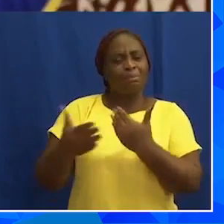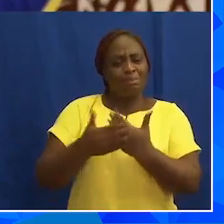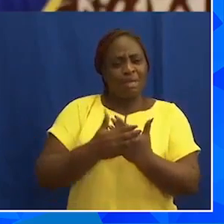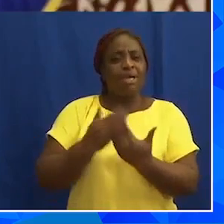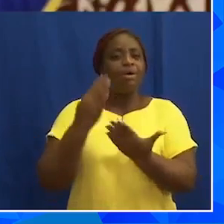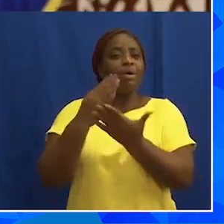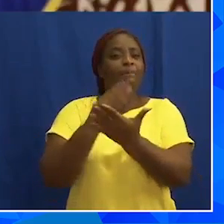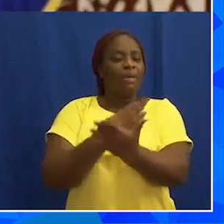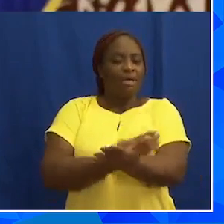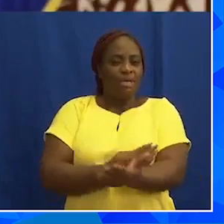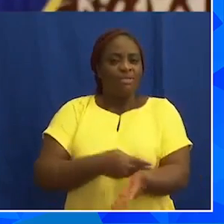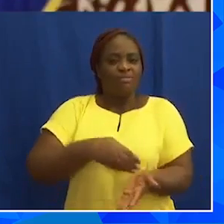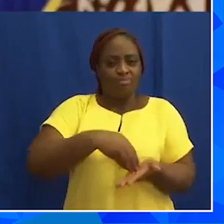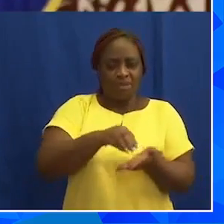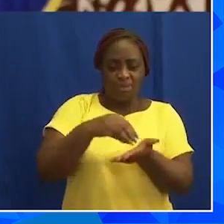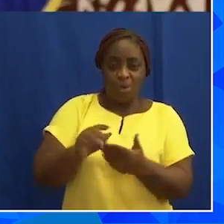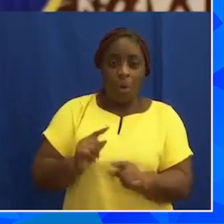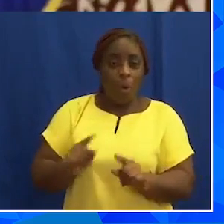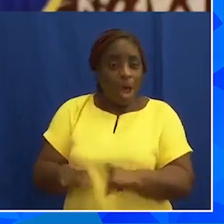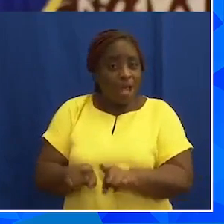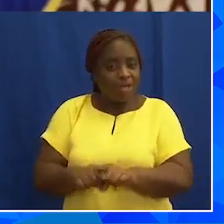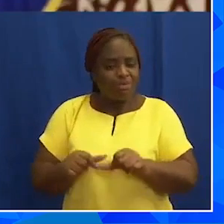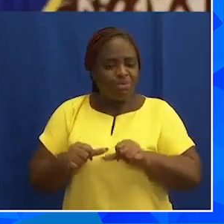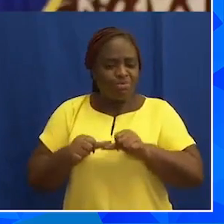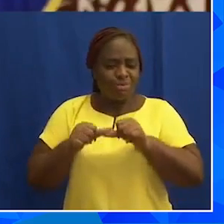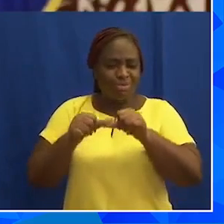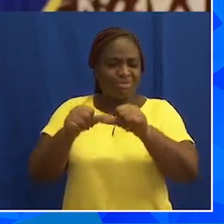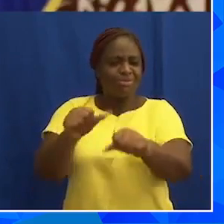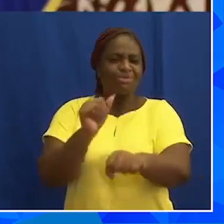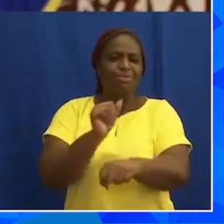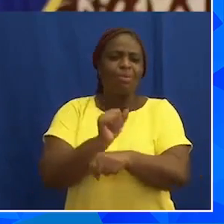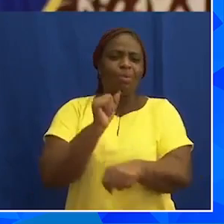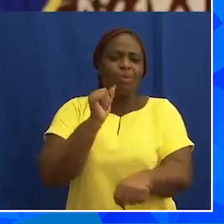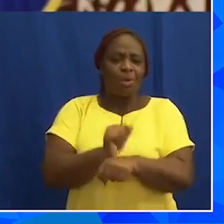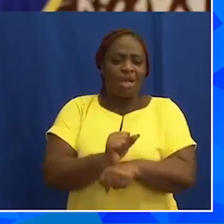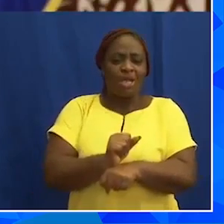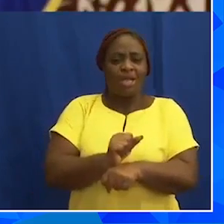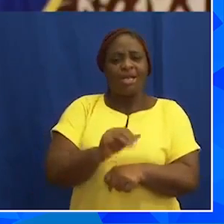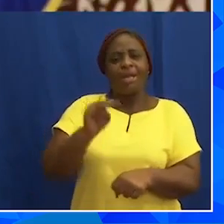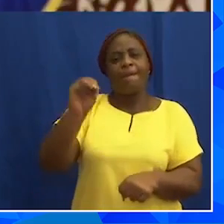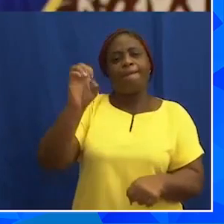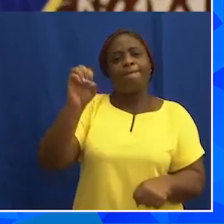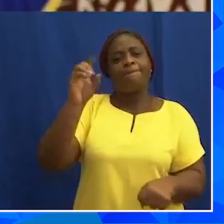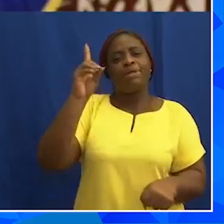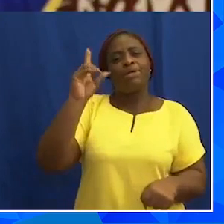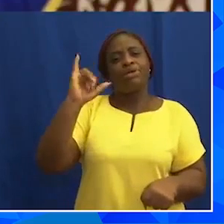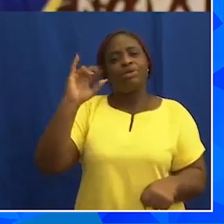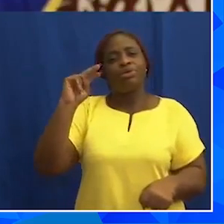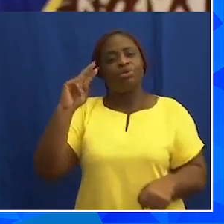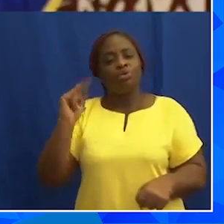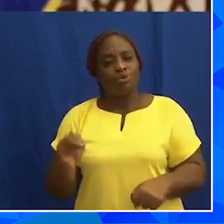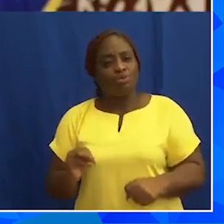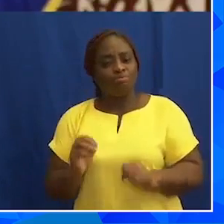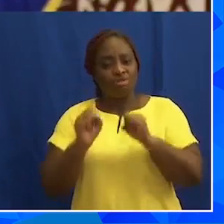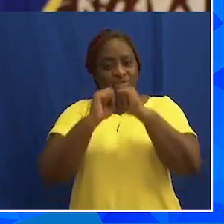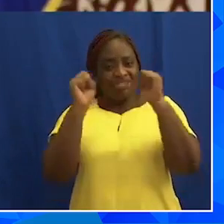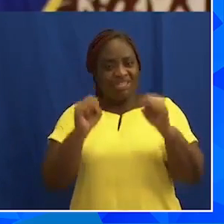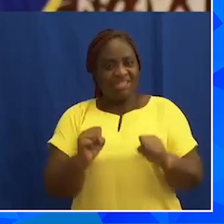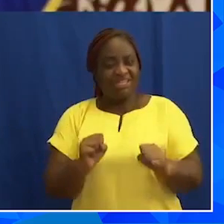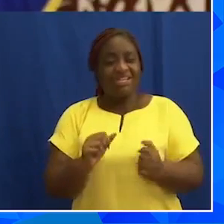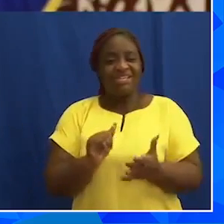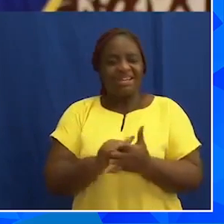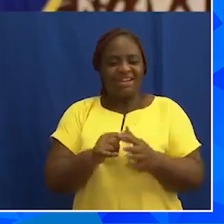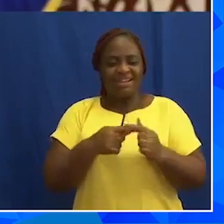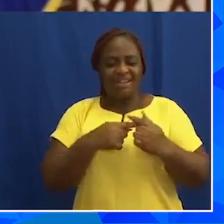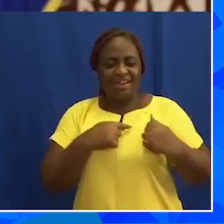payments, whilst we continue to work on the medium to long-term structural changes that are at the